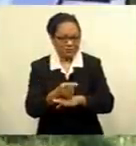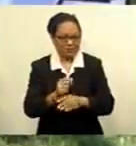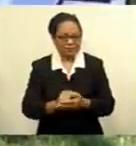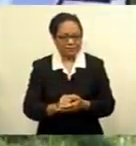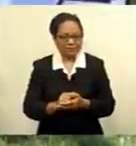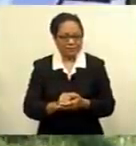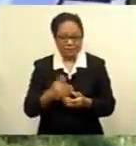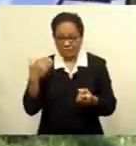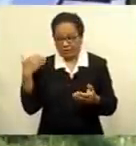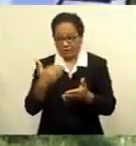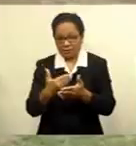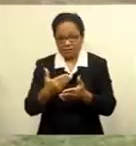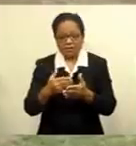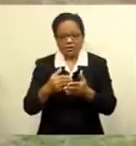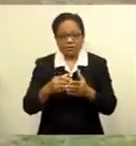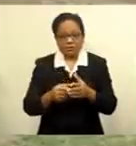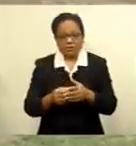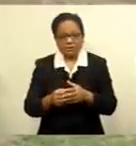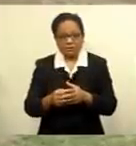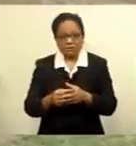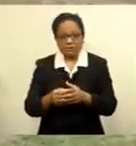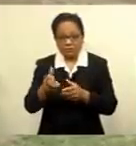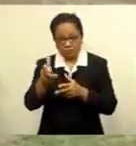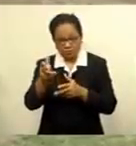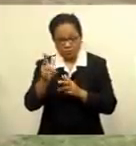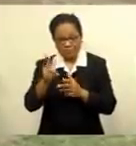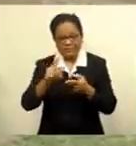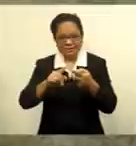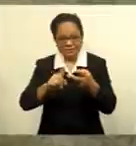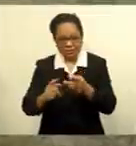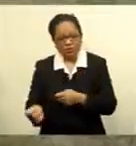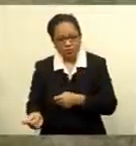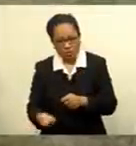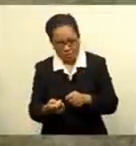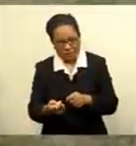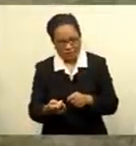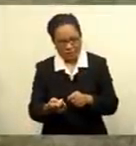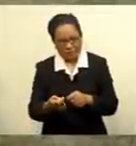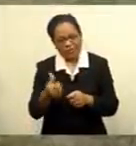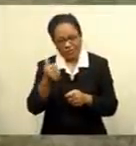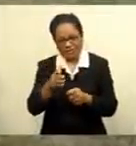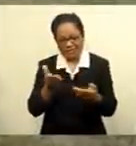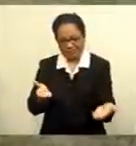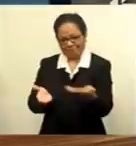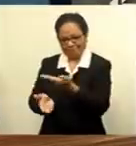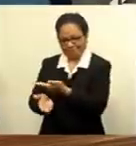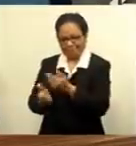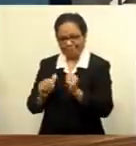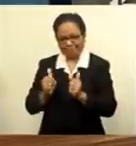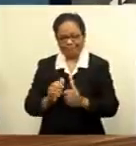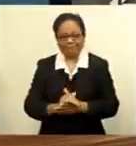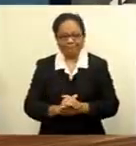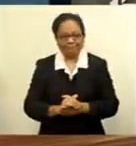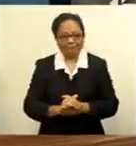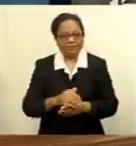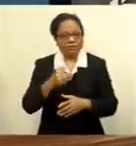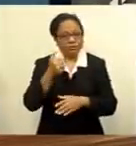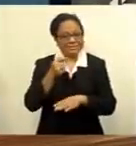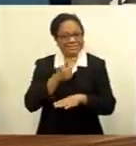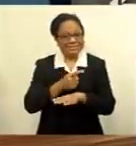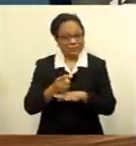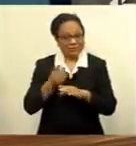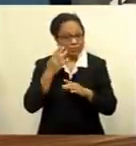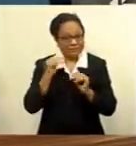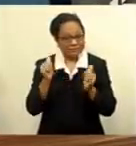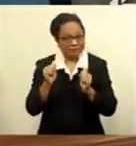only shooting and golf have made their submission to the commission. Carlini Tavi, FBC Sports. Six weeks after winning an